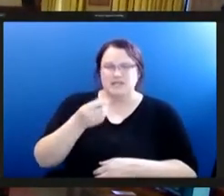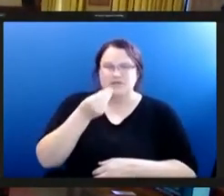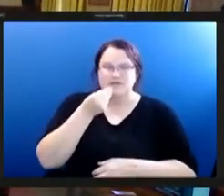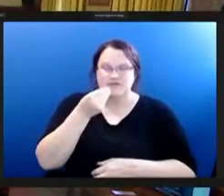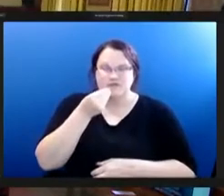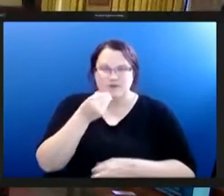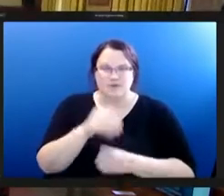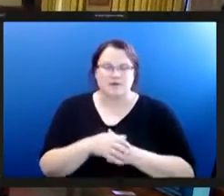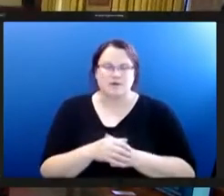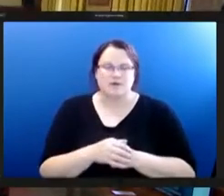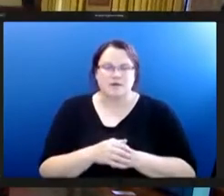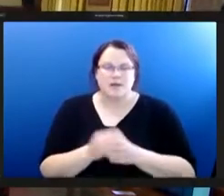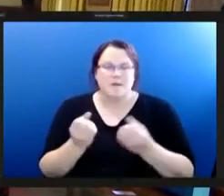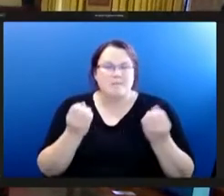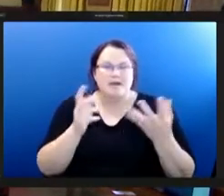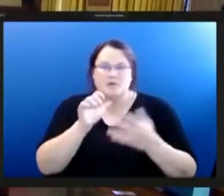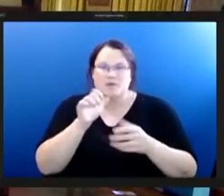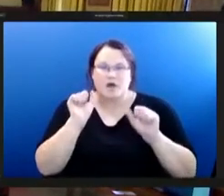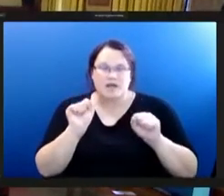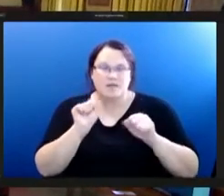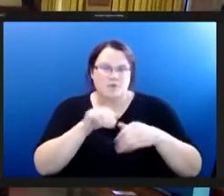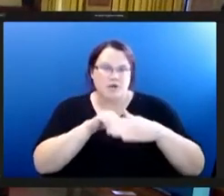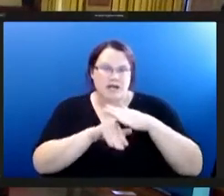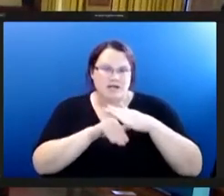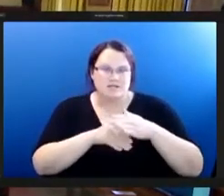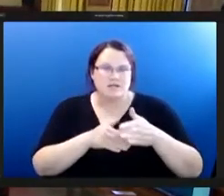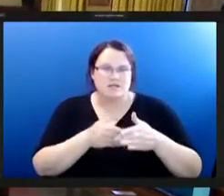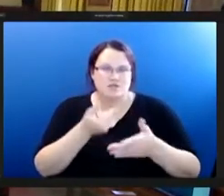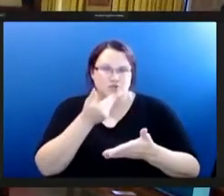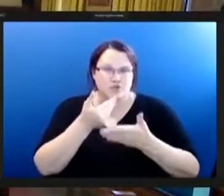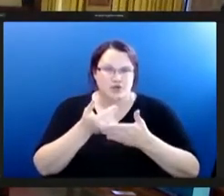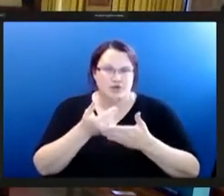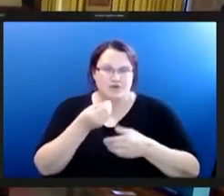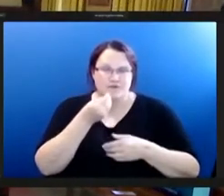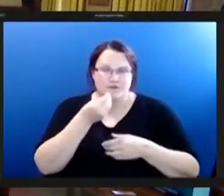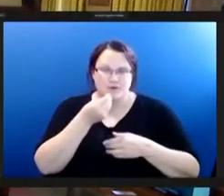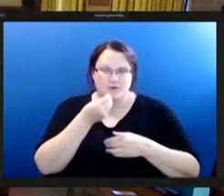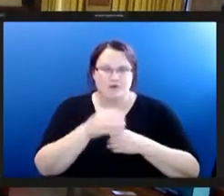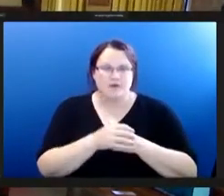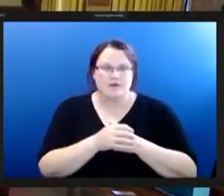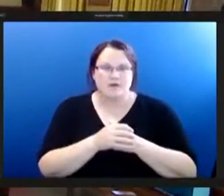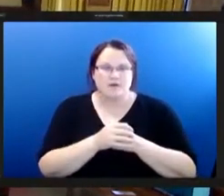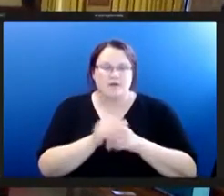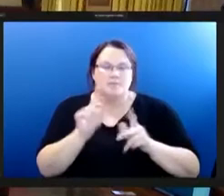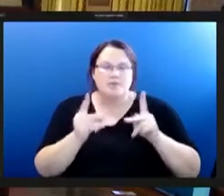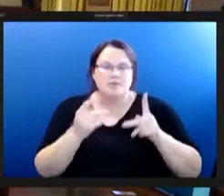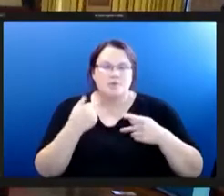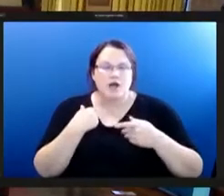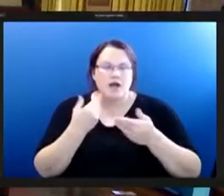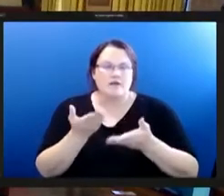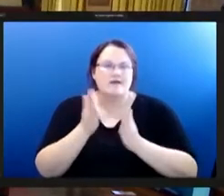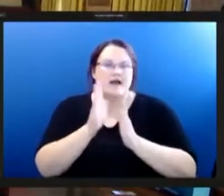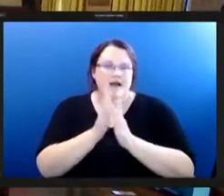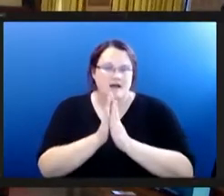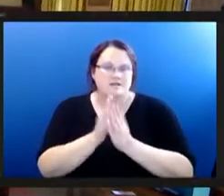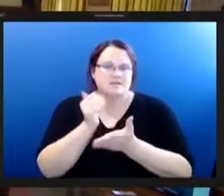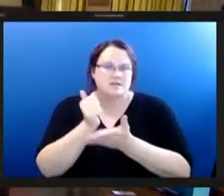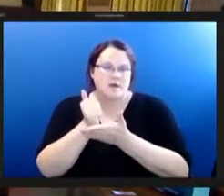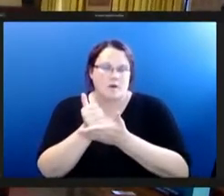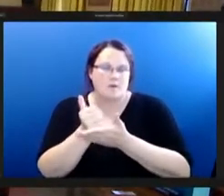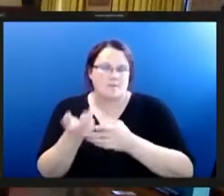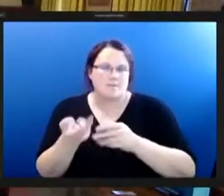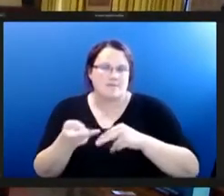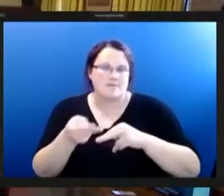meaning they were unable to access adequate food growers throughout the region have stepped up to address the increased need for fresh